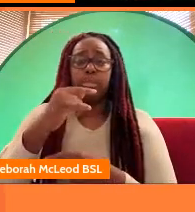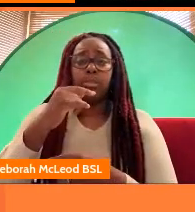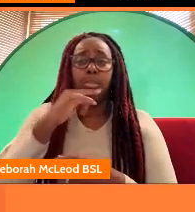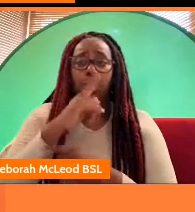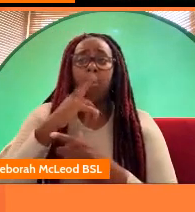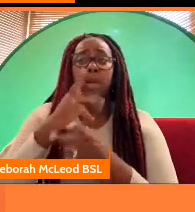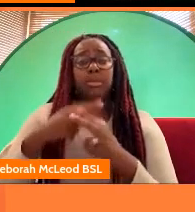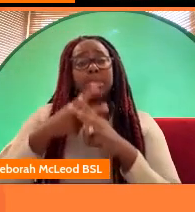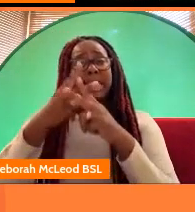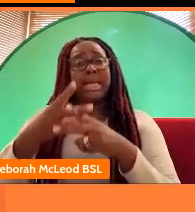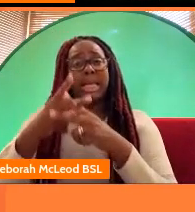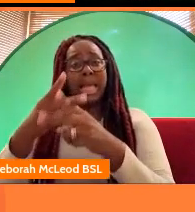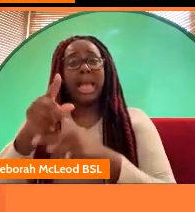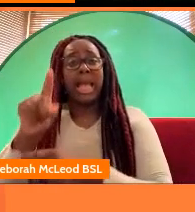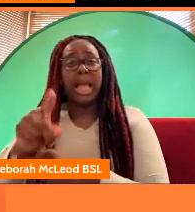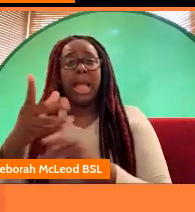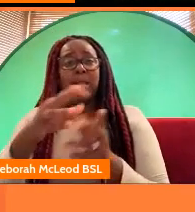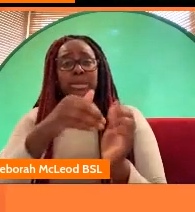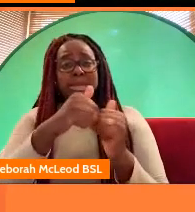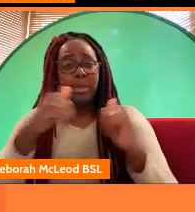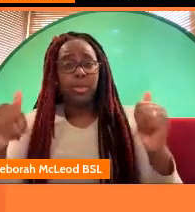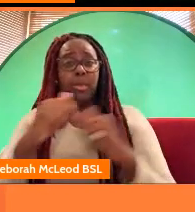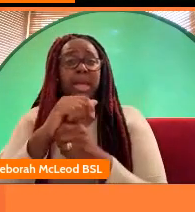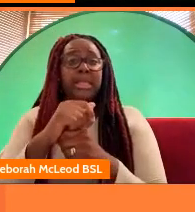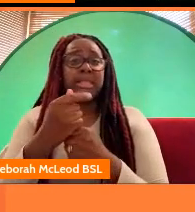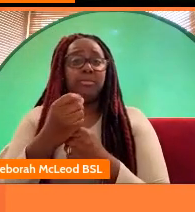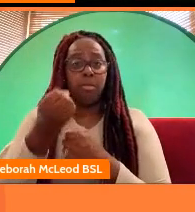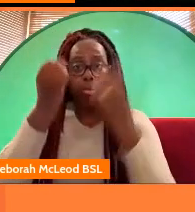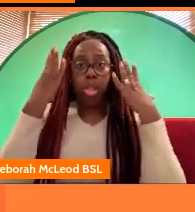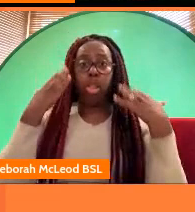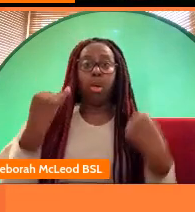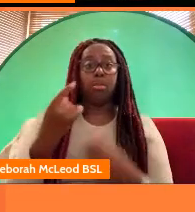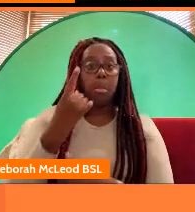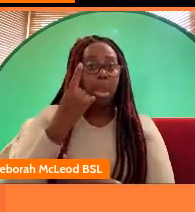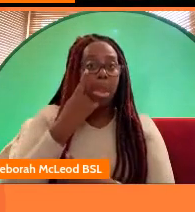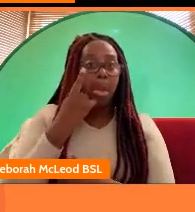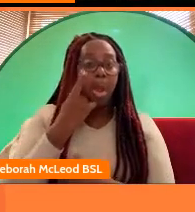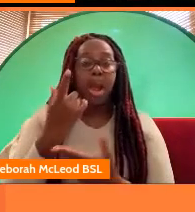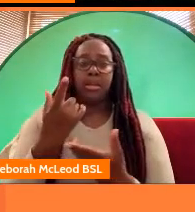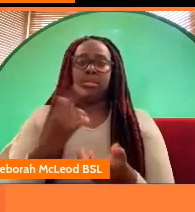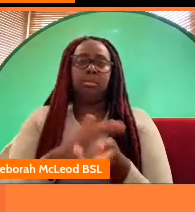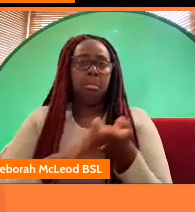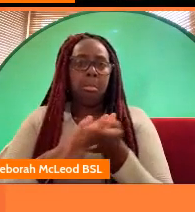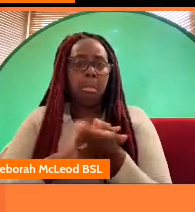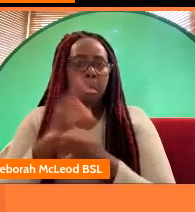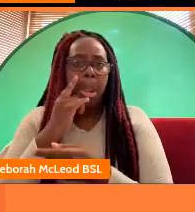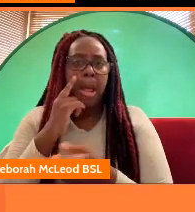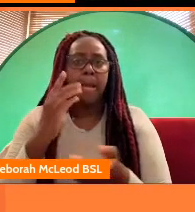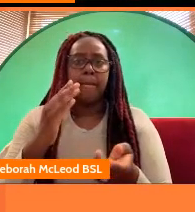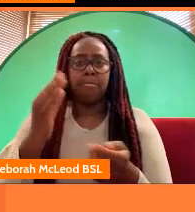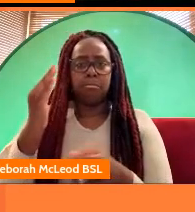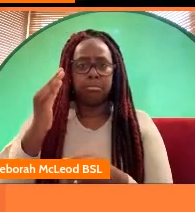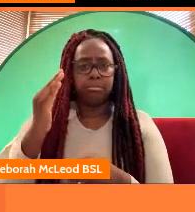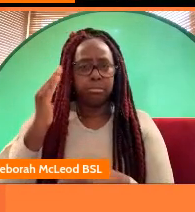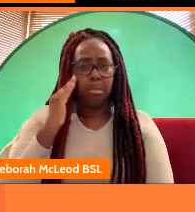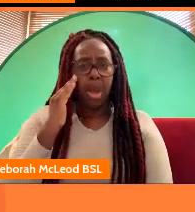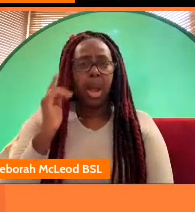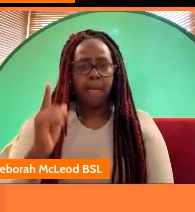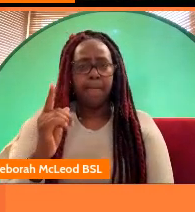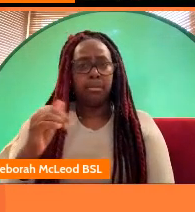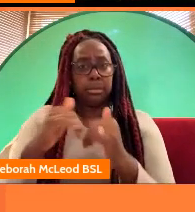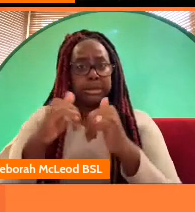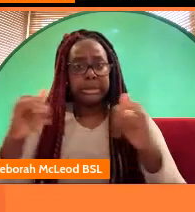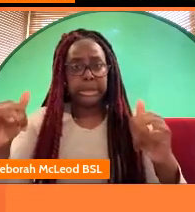separated from his blonde and blue-eyed brother starring and executive produced by lenny henry and made by his production company douglas road